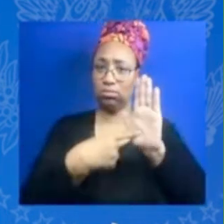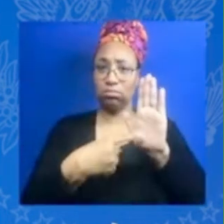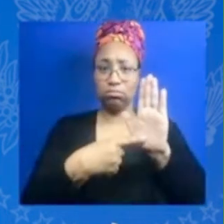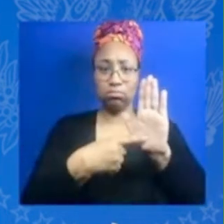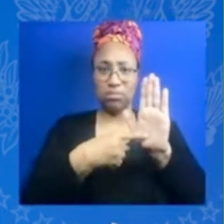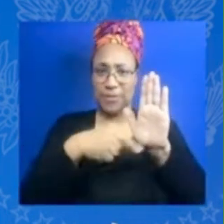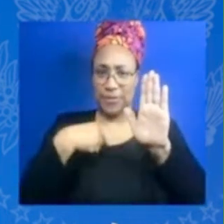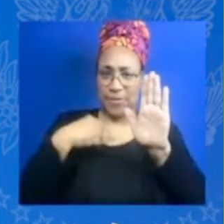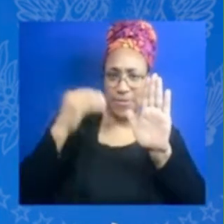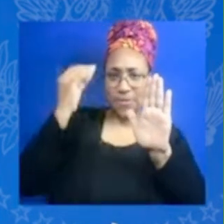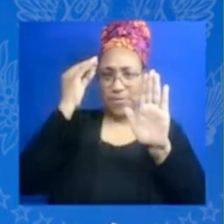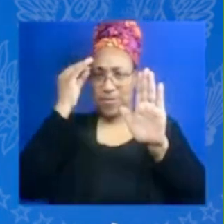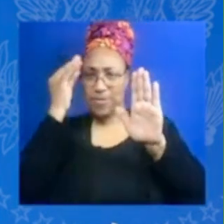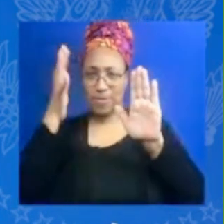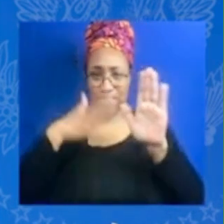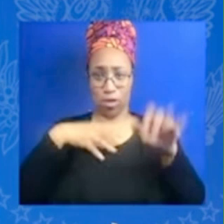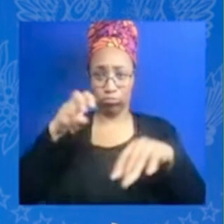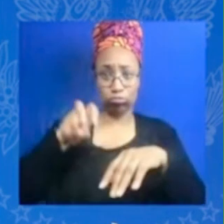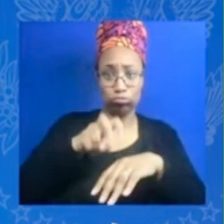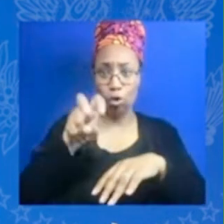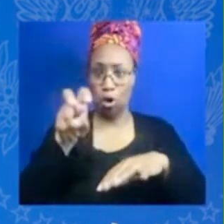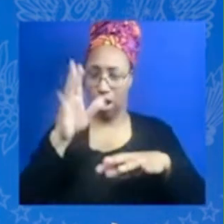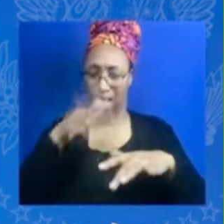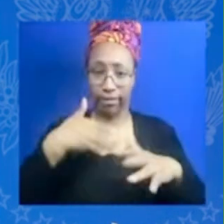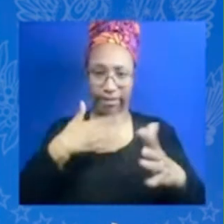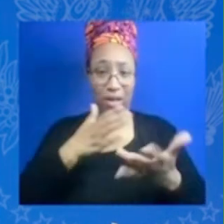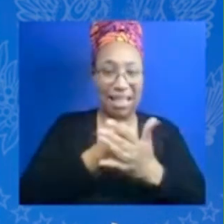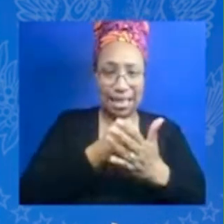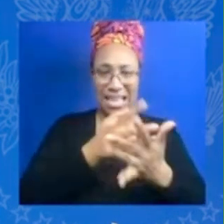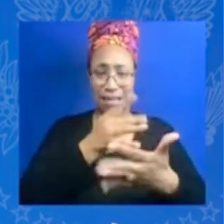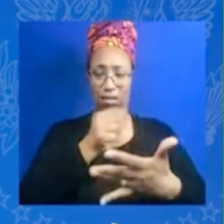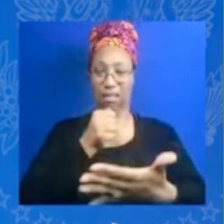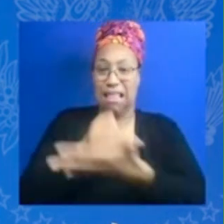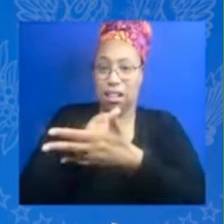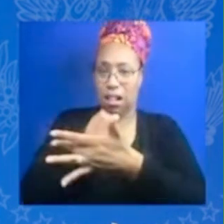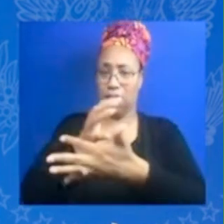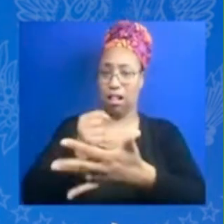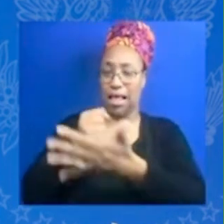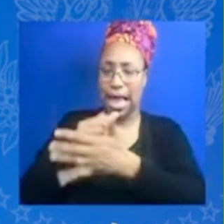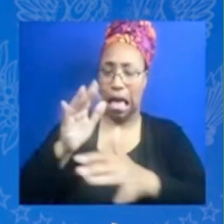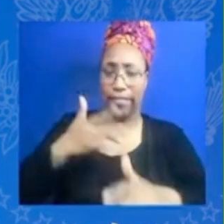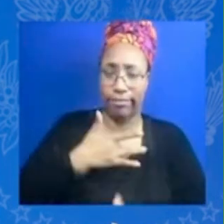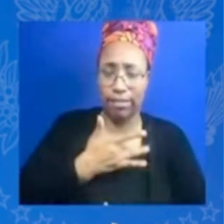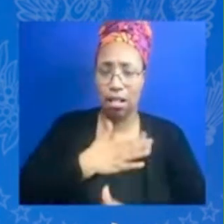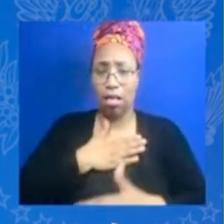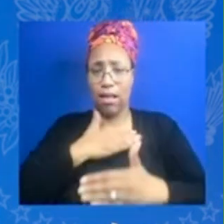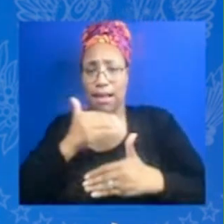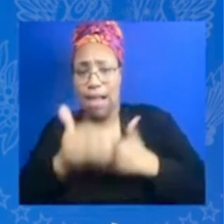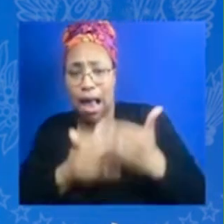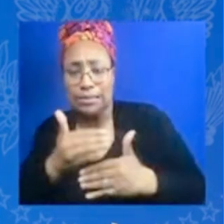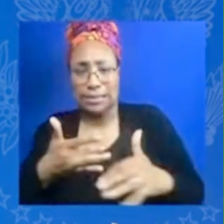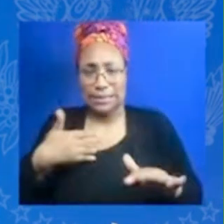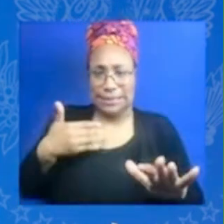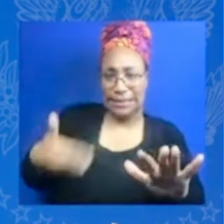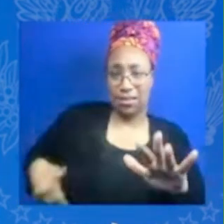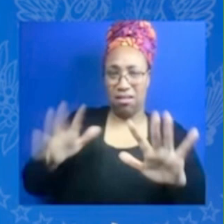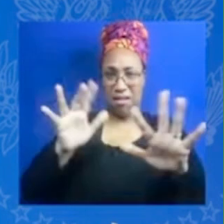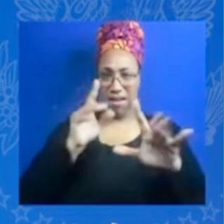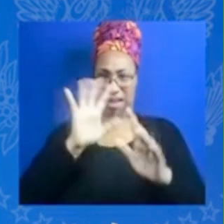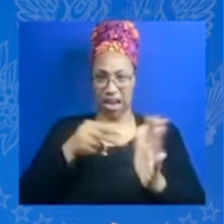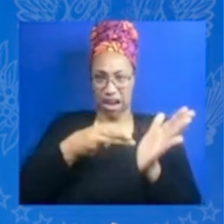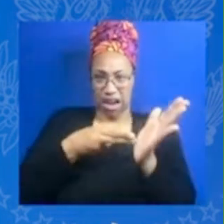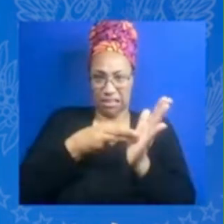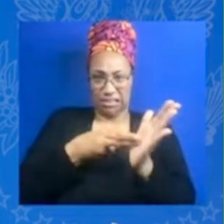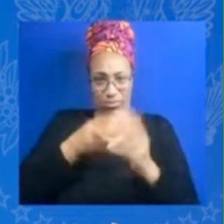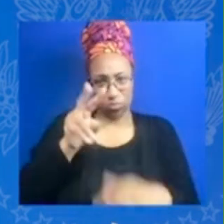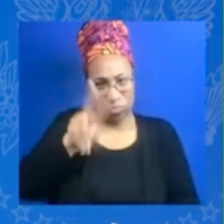and intuition and i can honestly say that for 22 years i i really put intuition above data and and so much